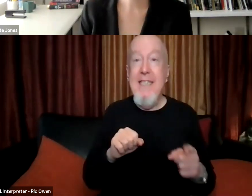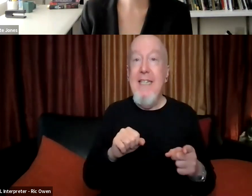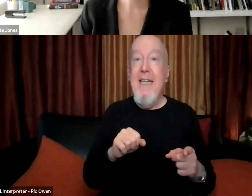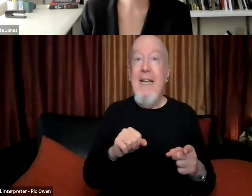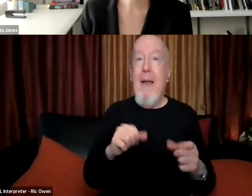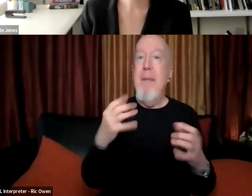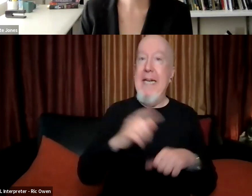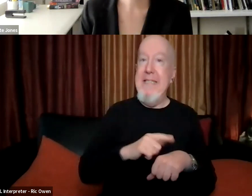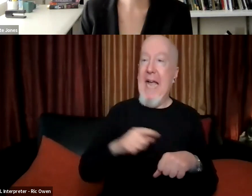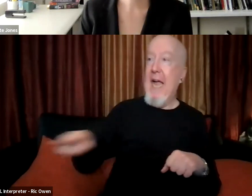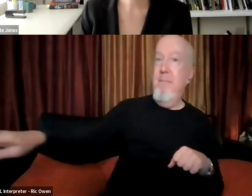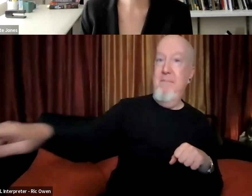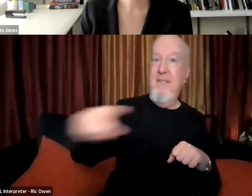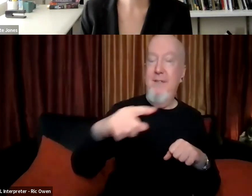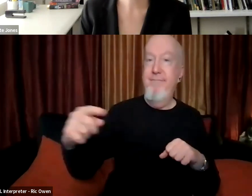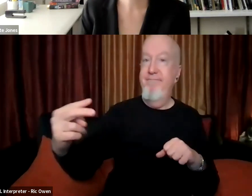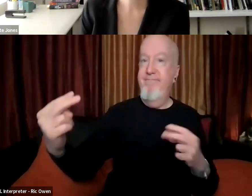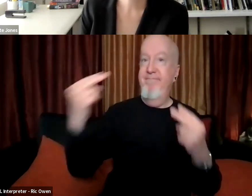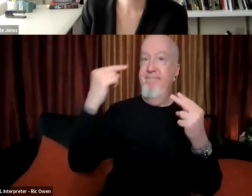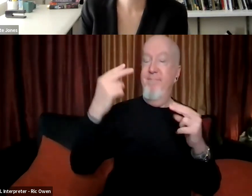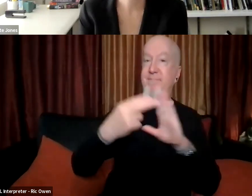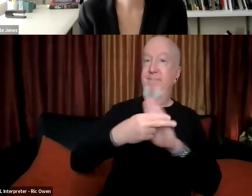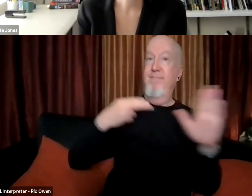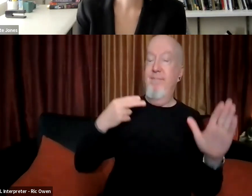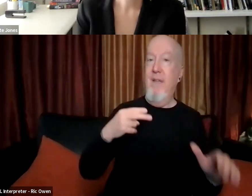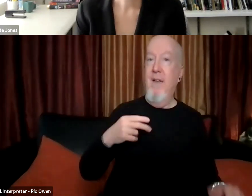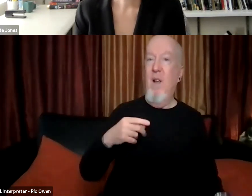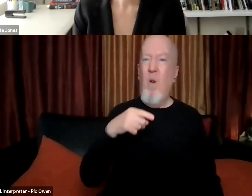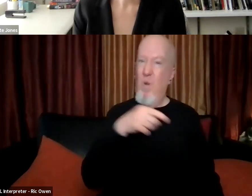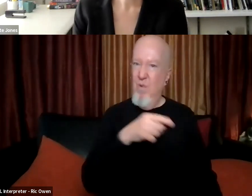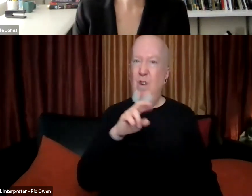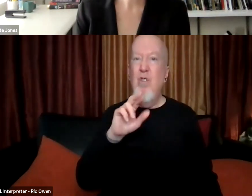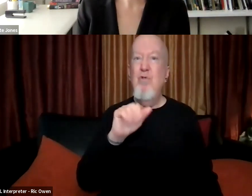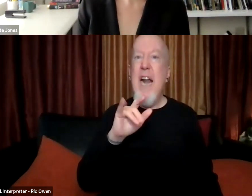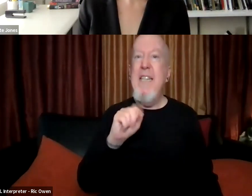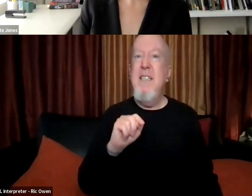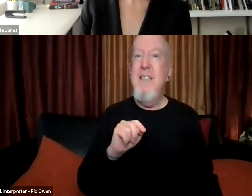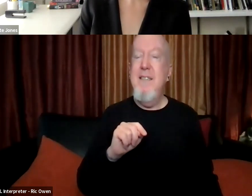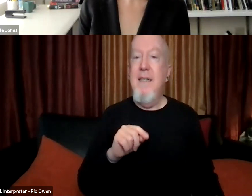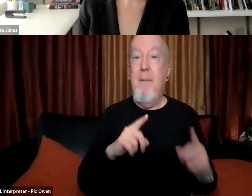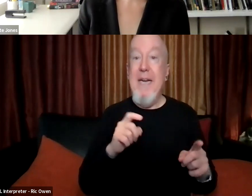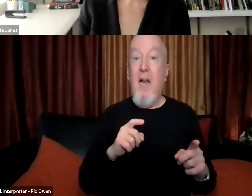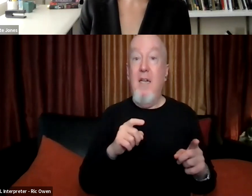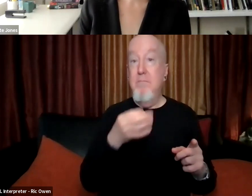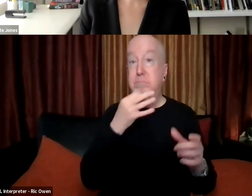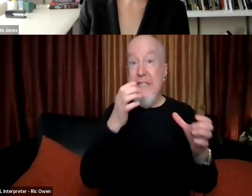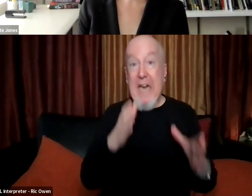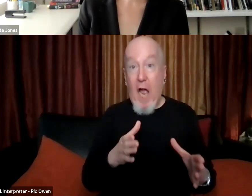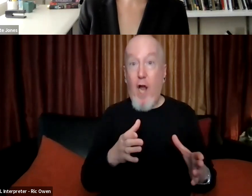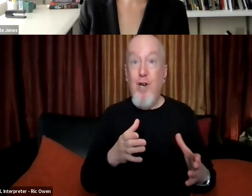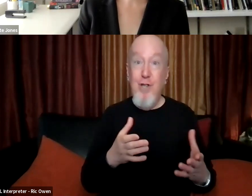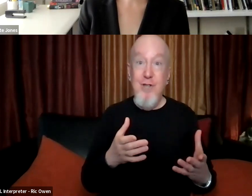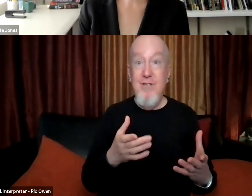cast as, as a racist, um, undertaking because scholars of ethnic studies study